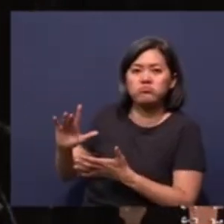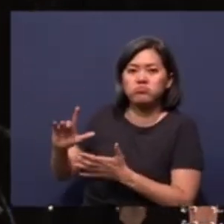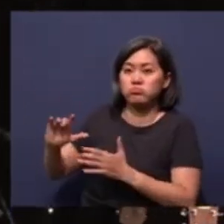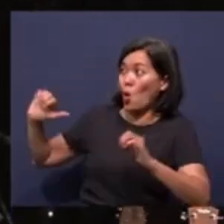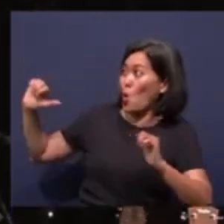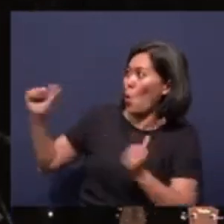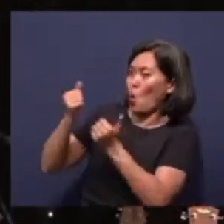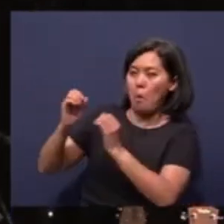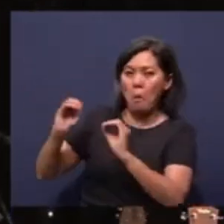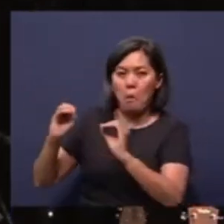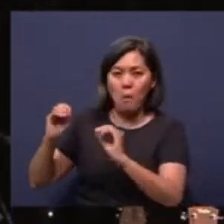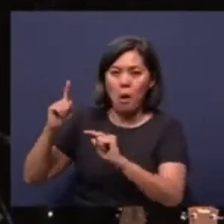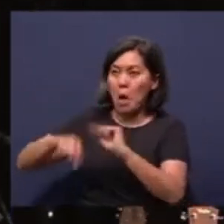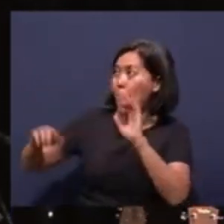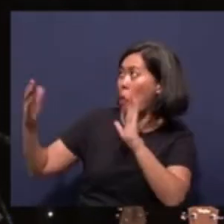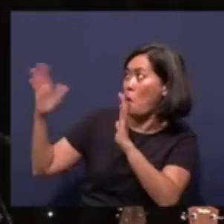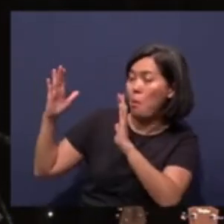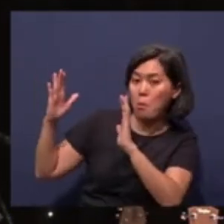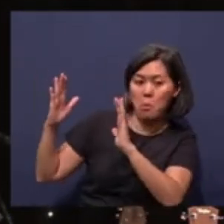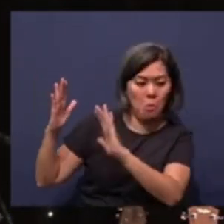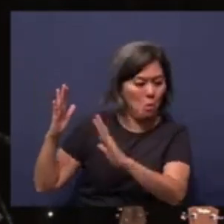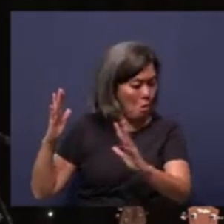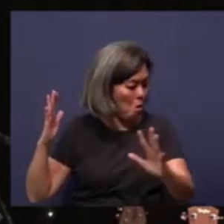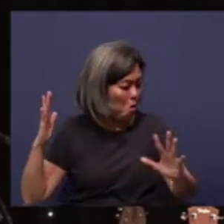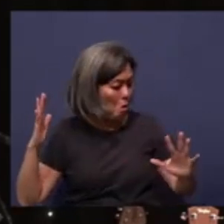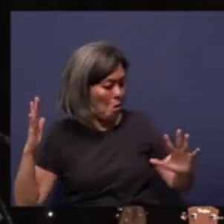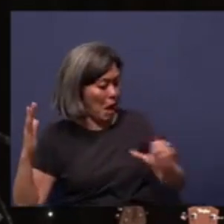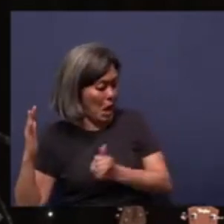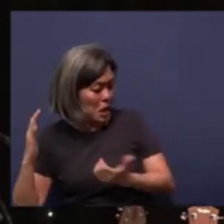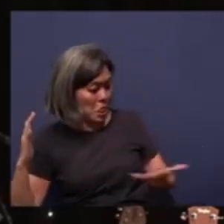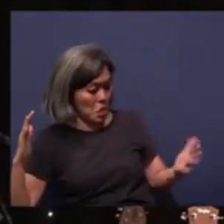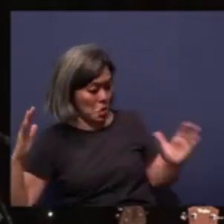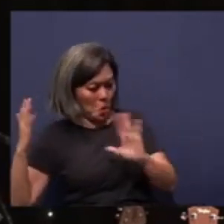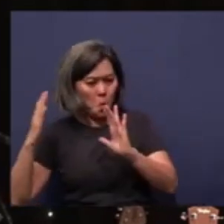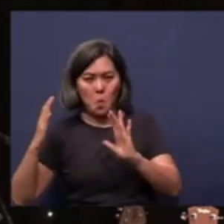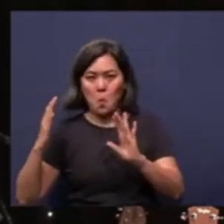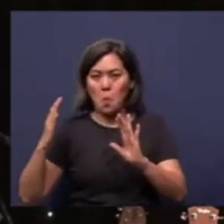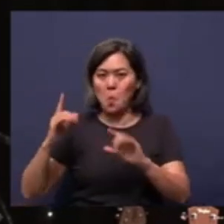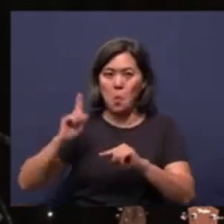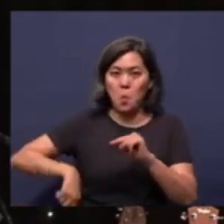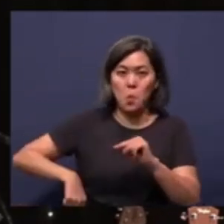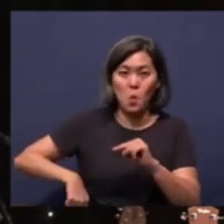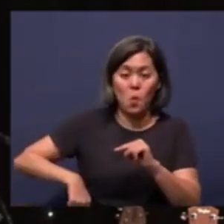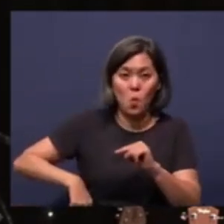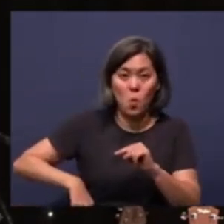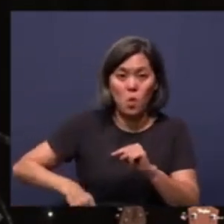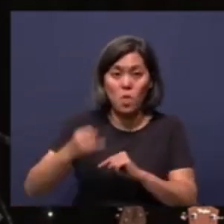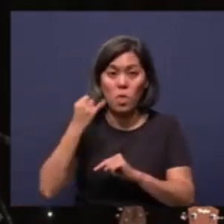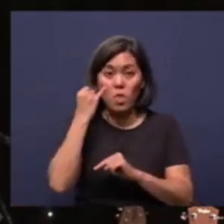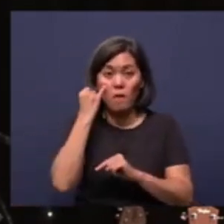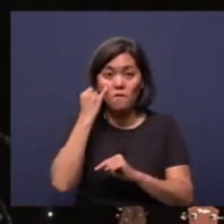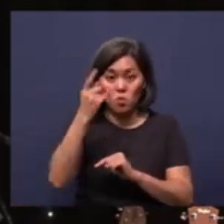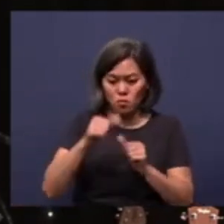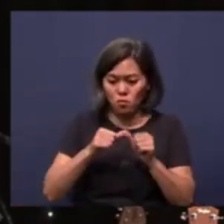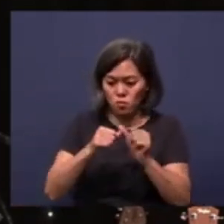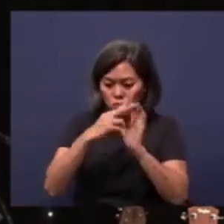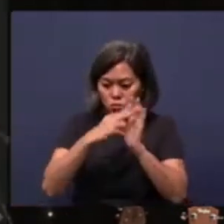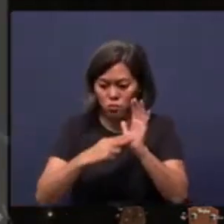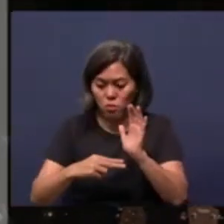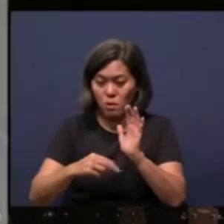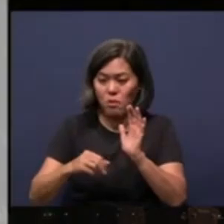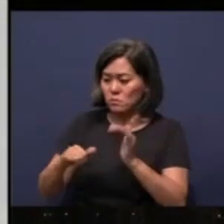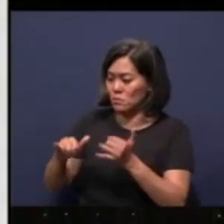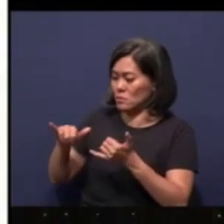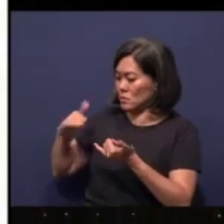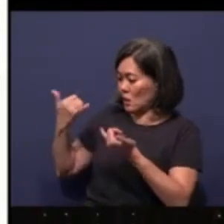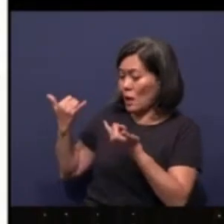uncontested, incomparable to anyone or to anything. If you read further, the glory of this present house